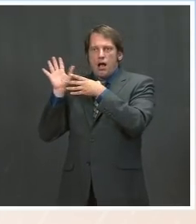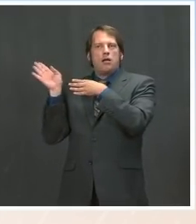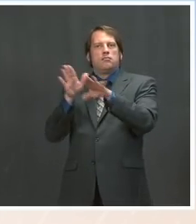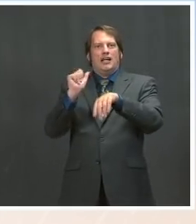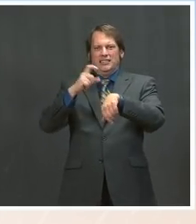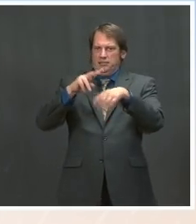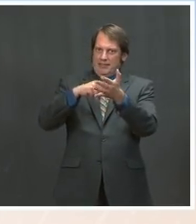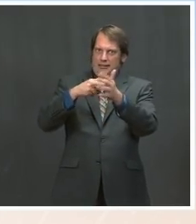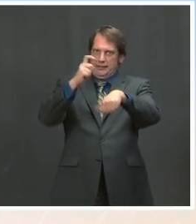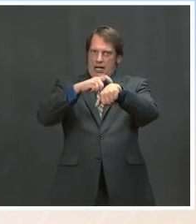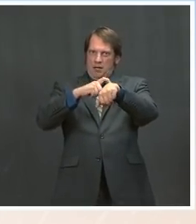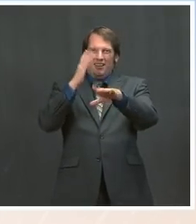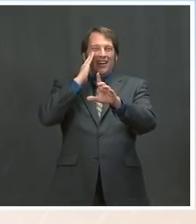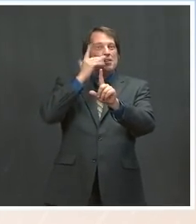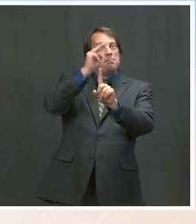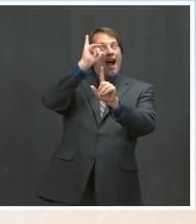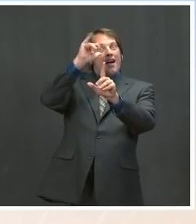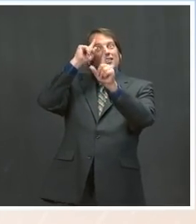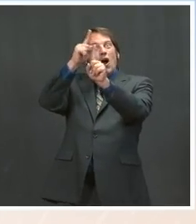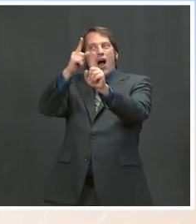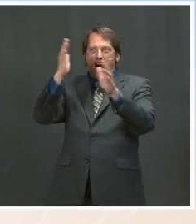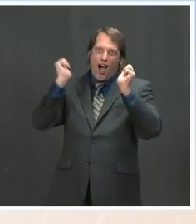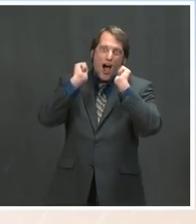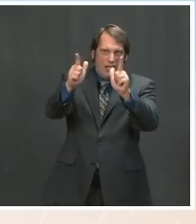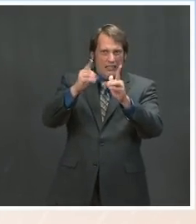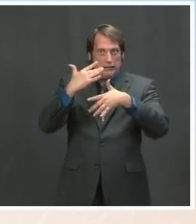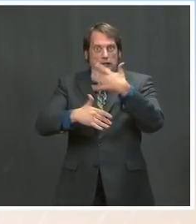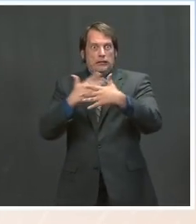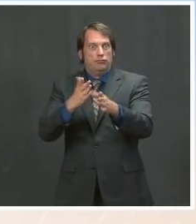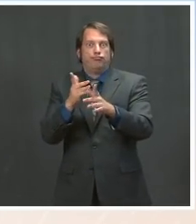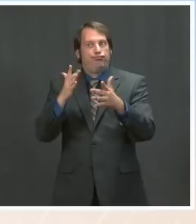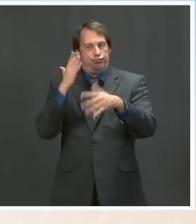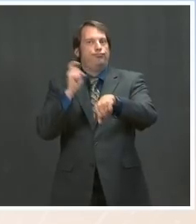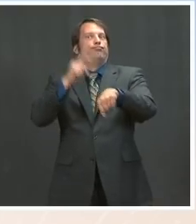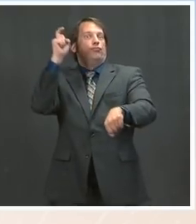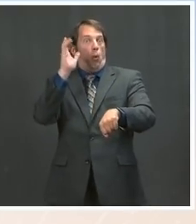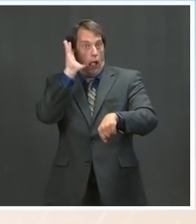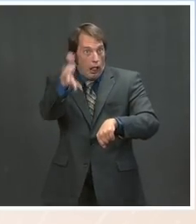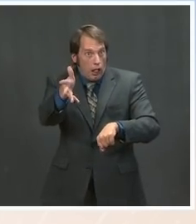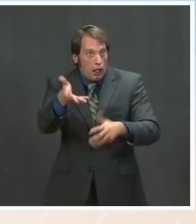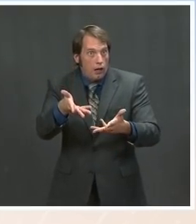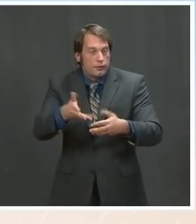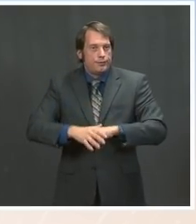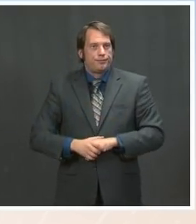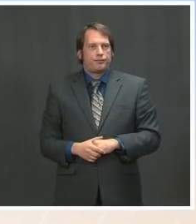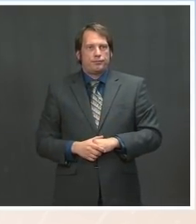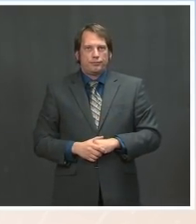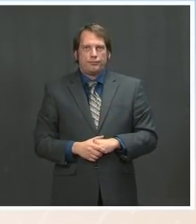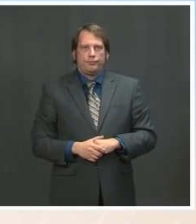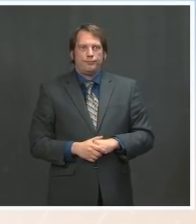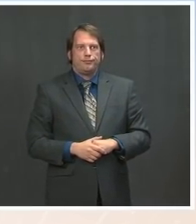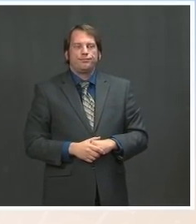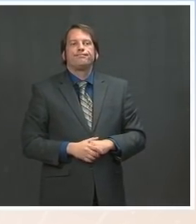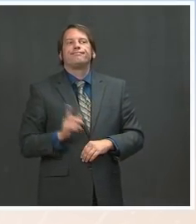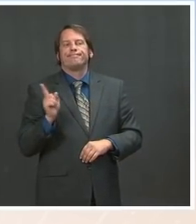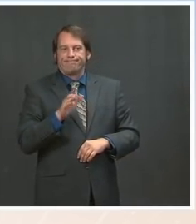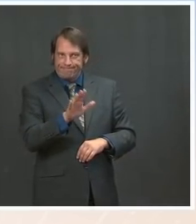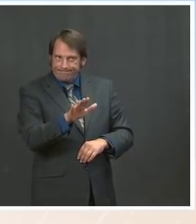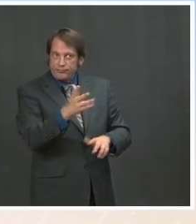next step with Johnson & Johnson is for the FDA to meet and determine what the considerations are for the path forward.